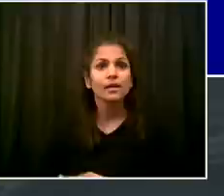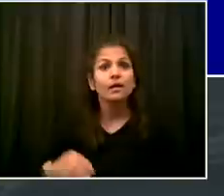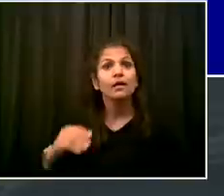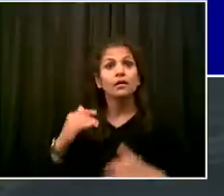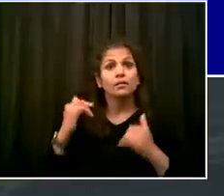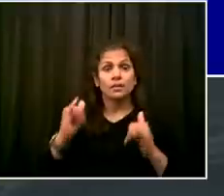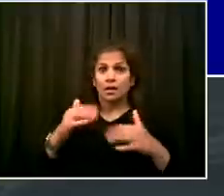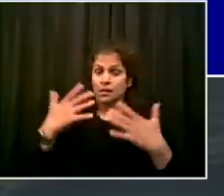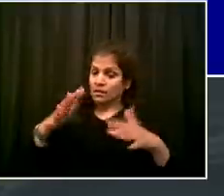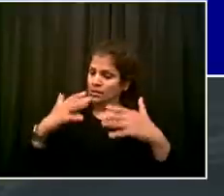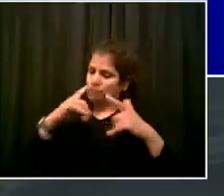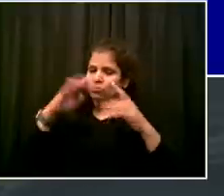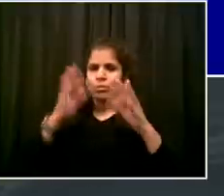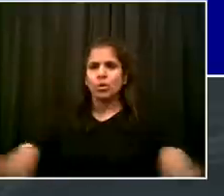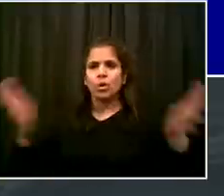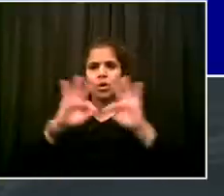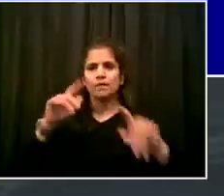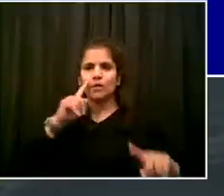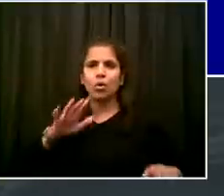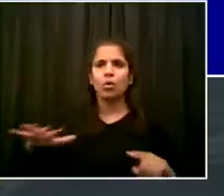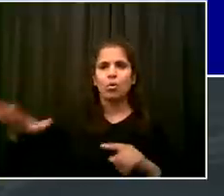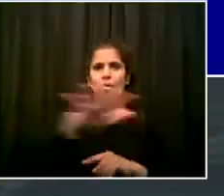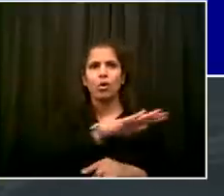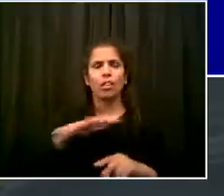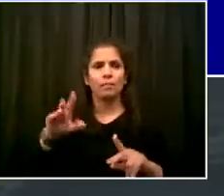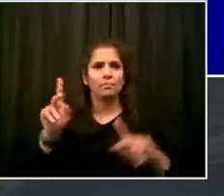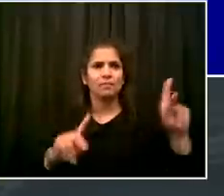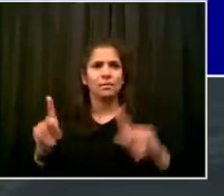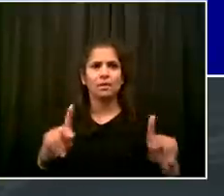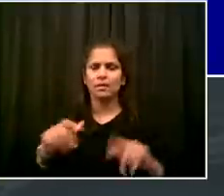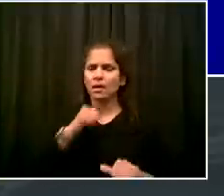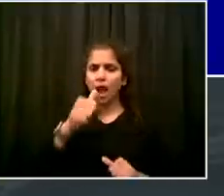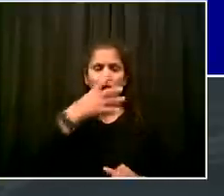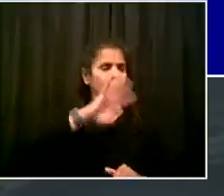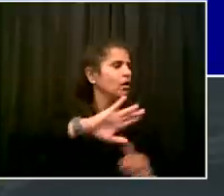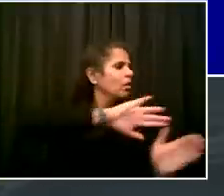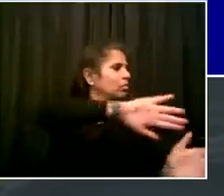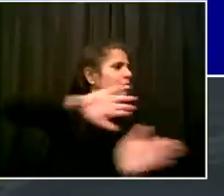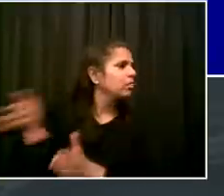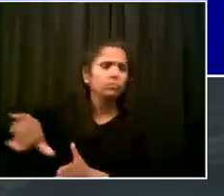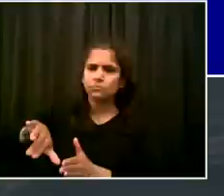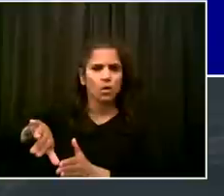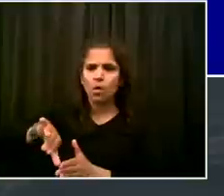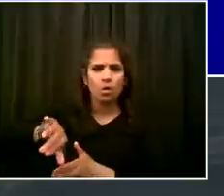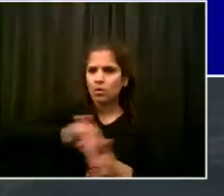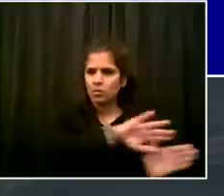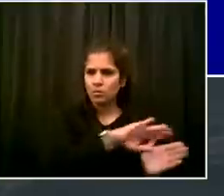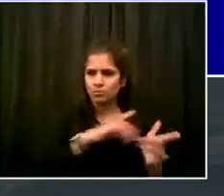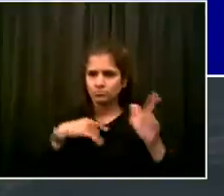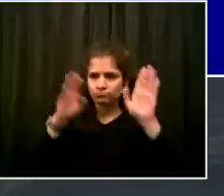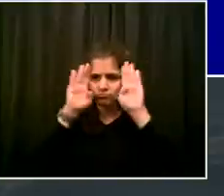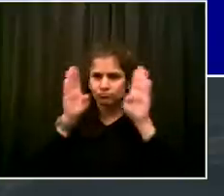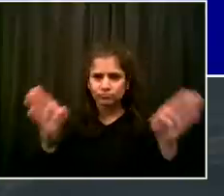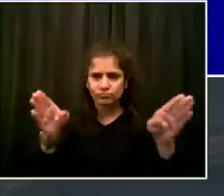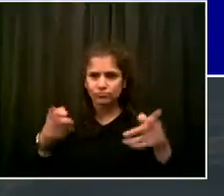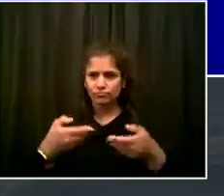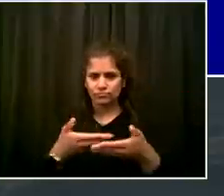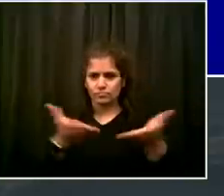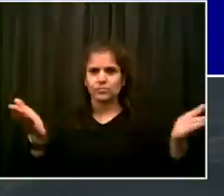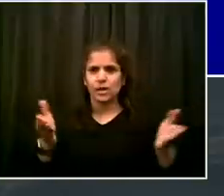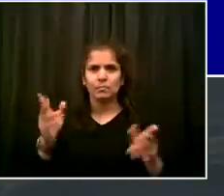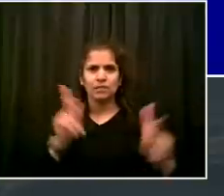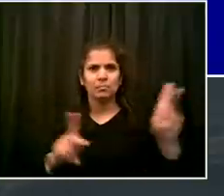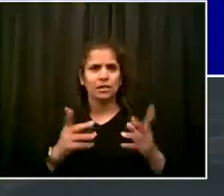four members of the media who have really focused on this issue, Juliette Papa of 1010 Winds, Sydney Kashiwagi